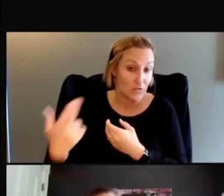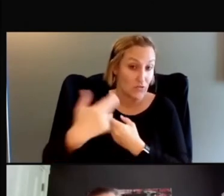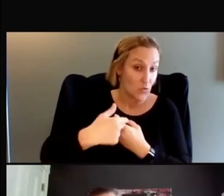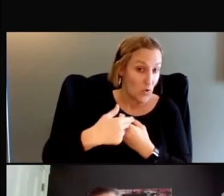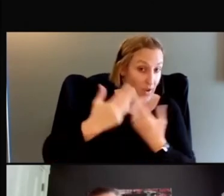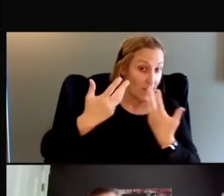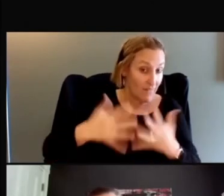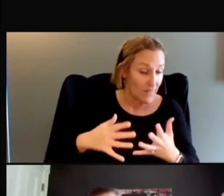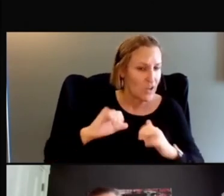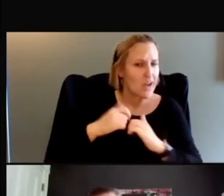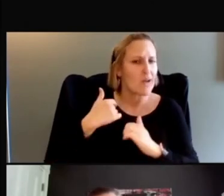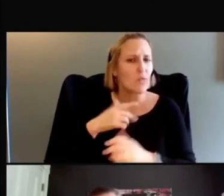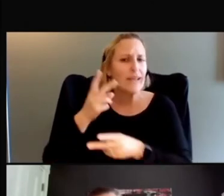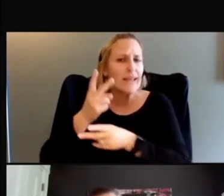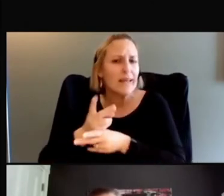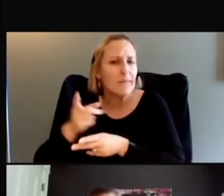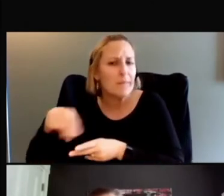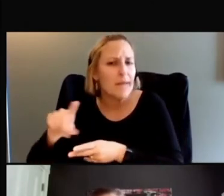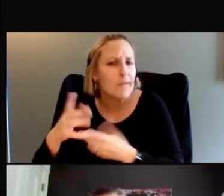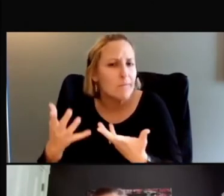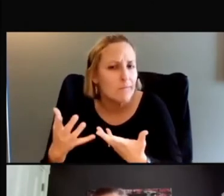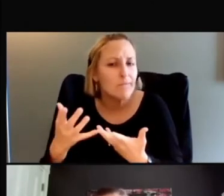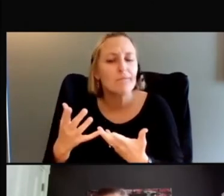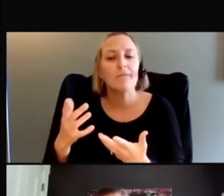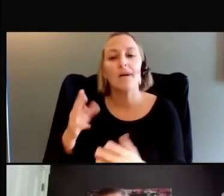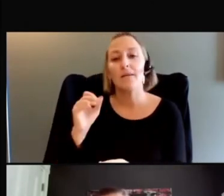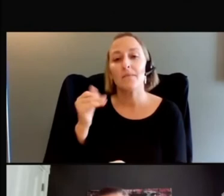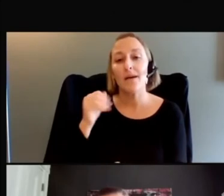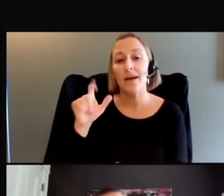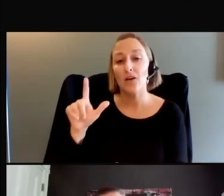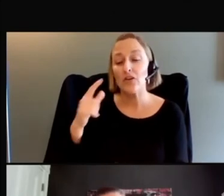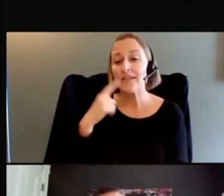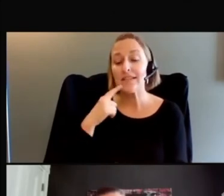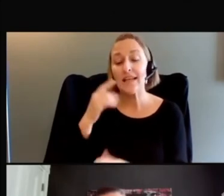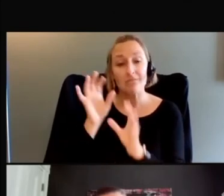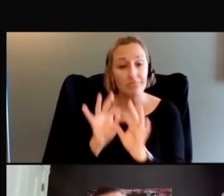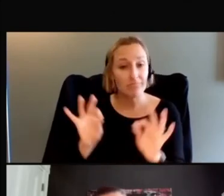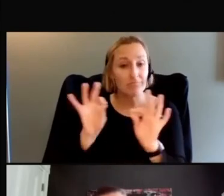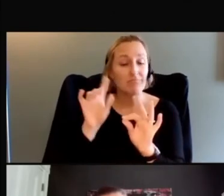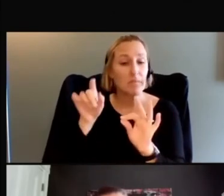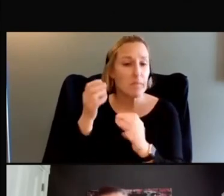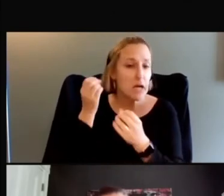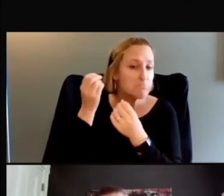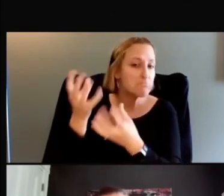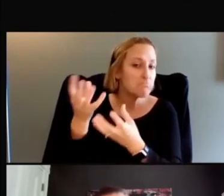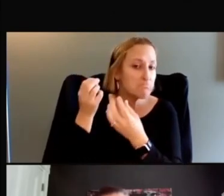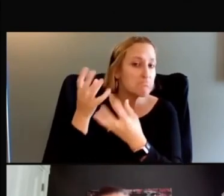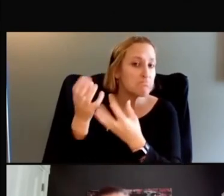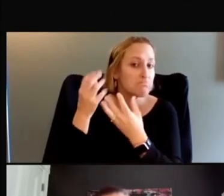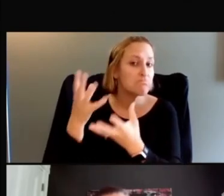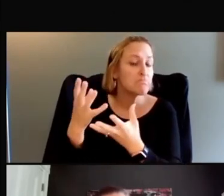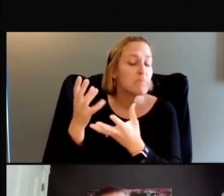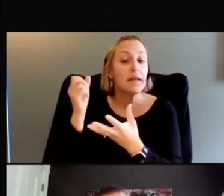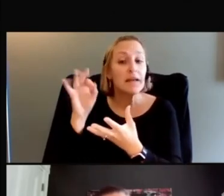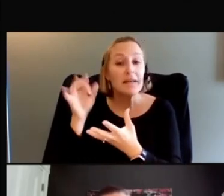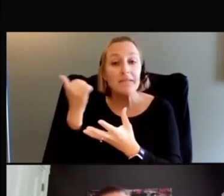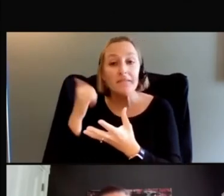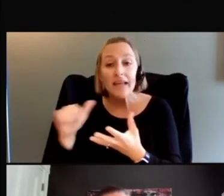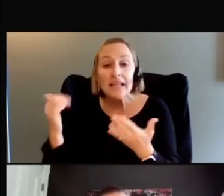Obviously for me, keeping the patient updated with any relevant research news,